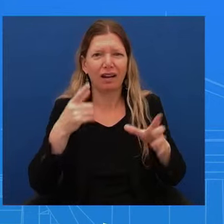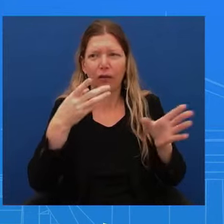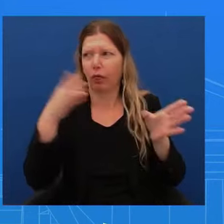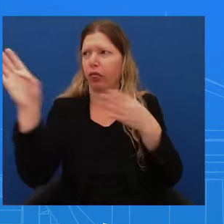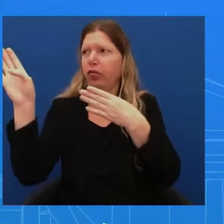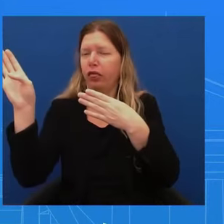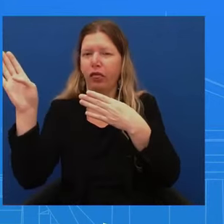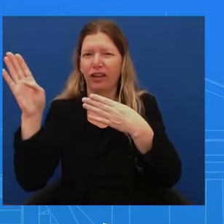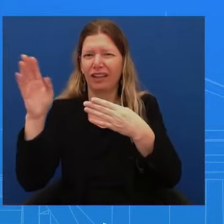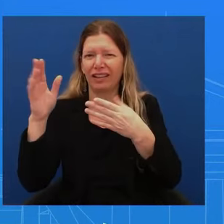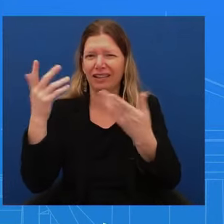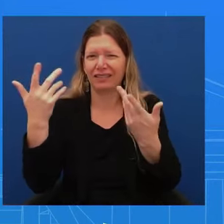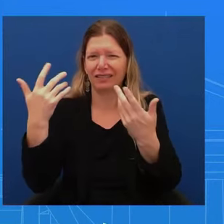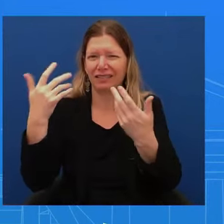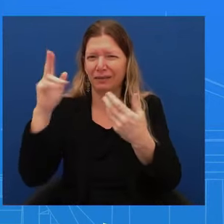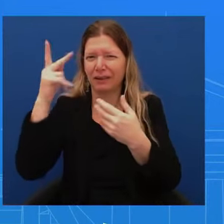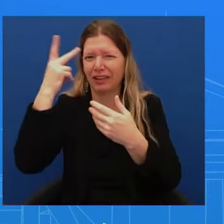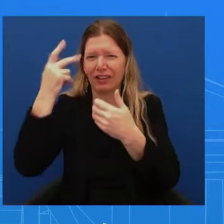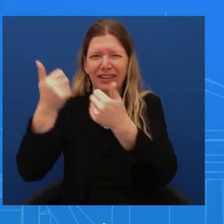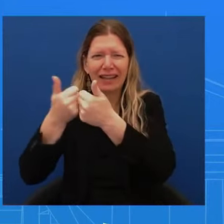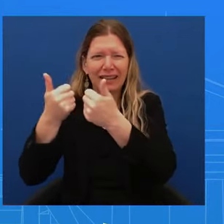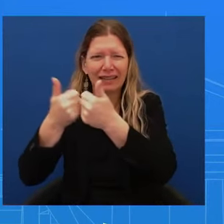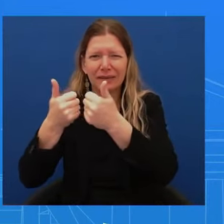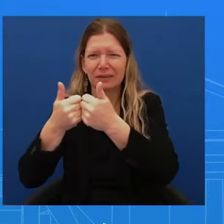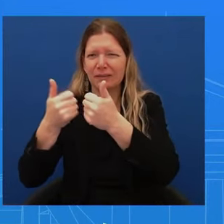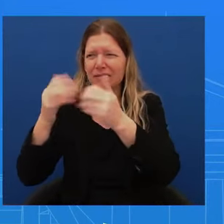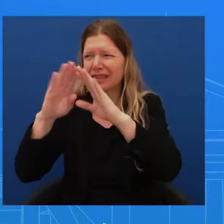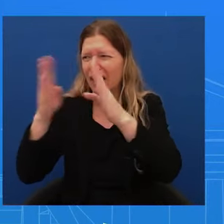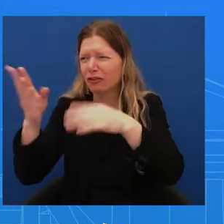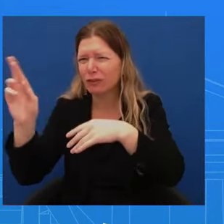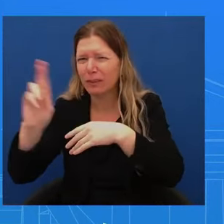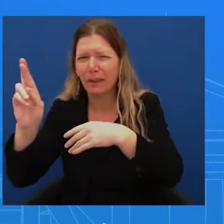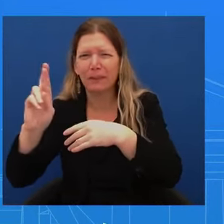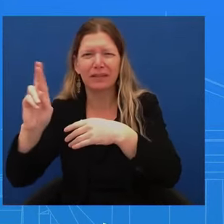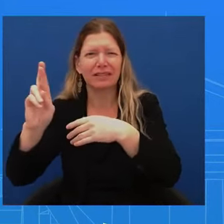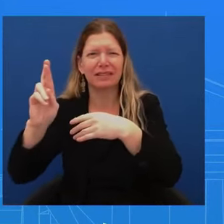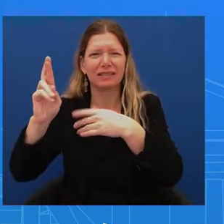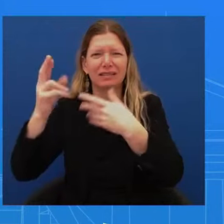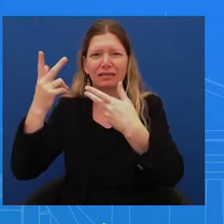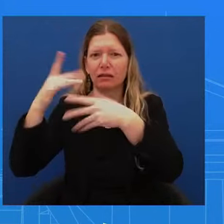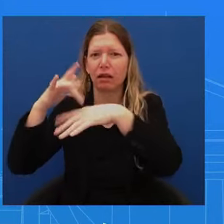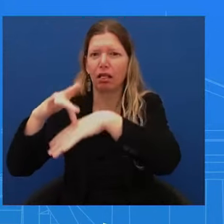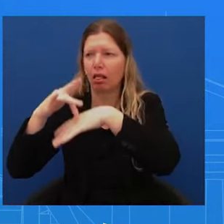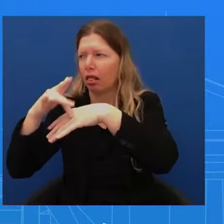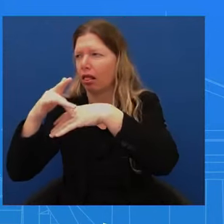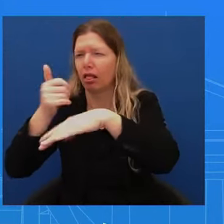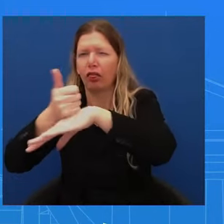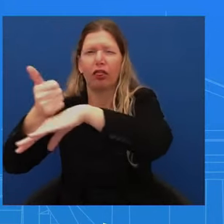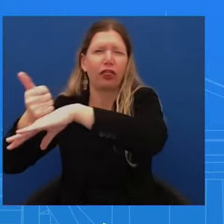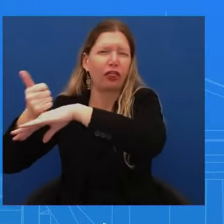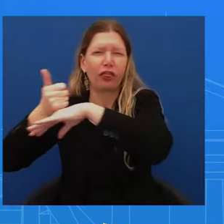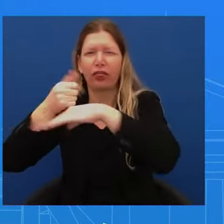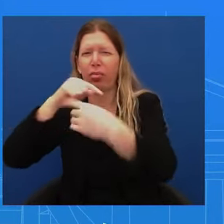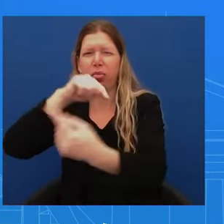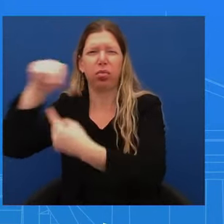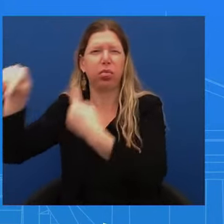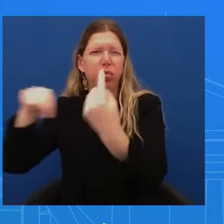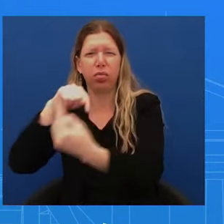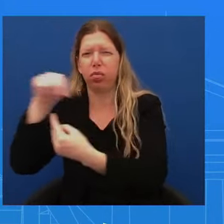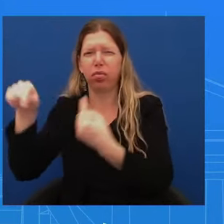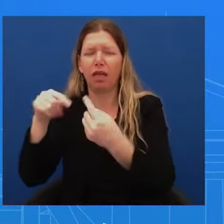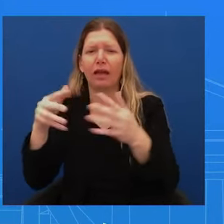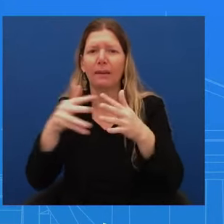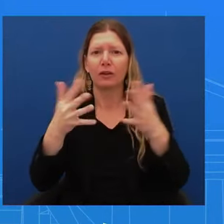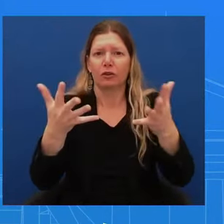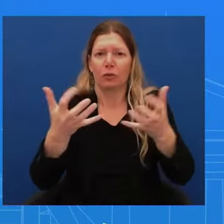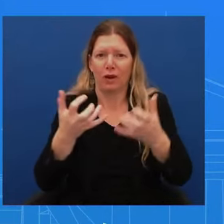and they don't want, they want to play political games. And so it is shameful. What we want to see, what Americans want to see is real results, real results